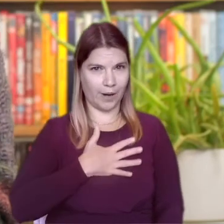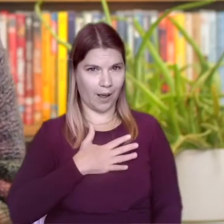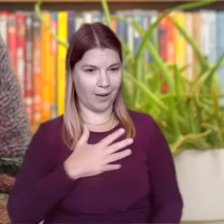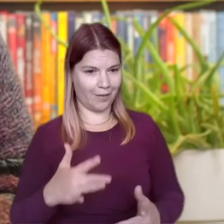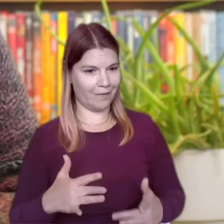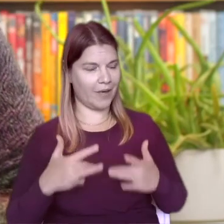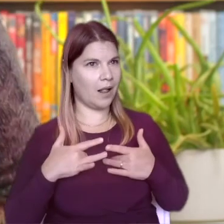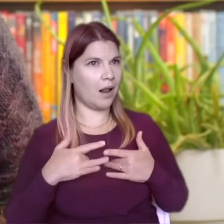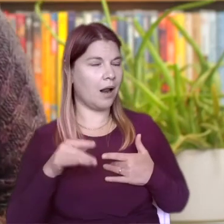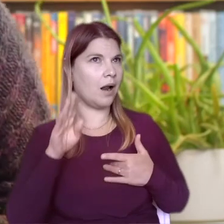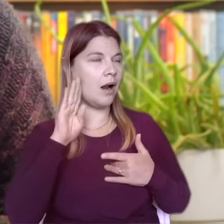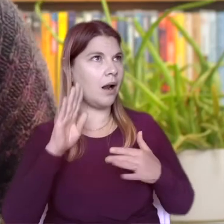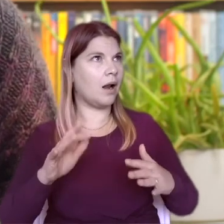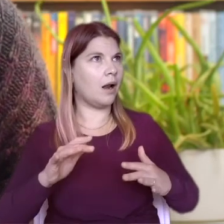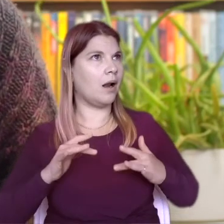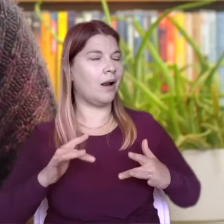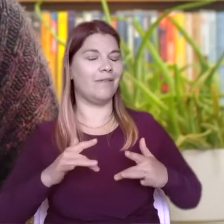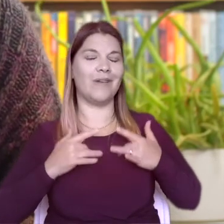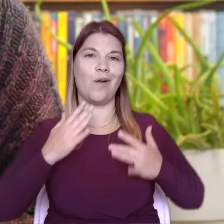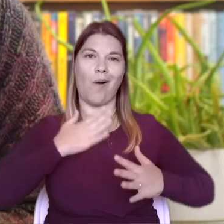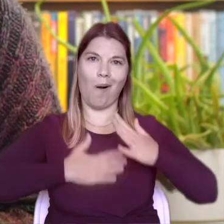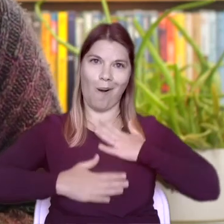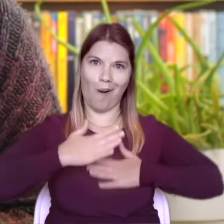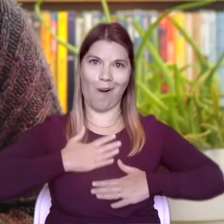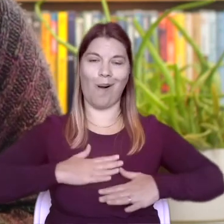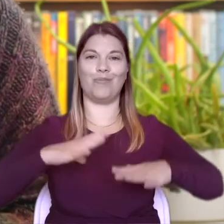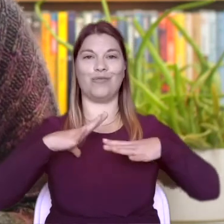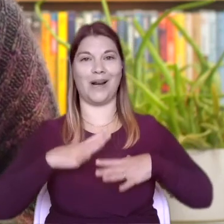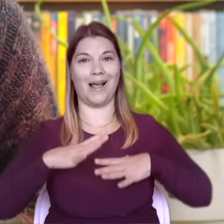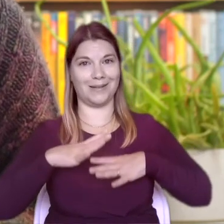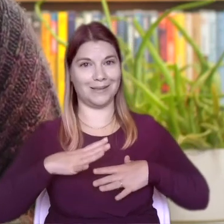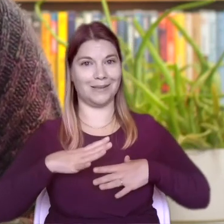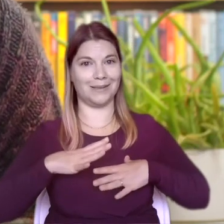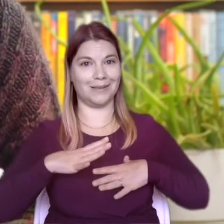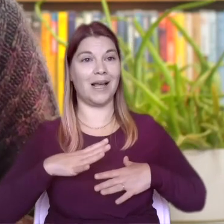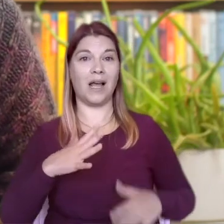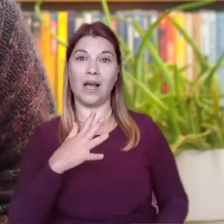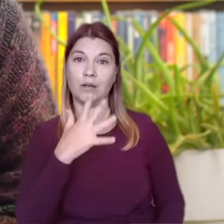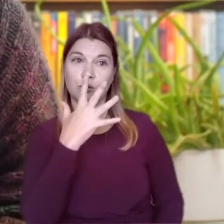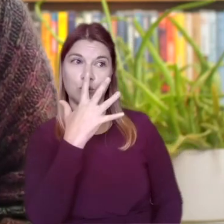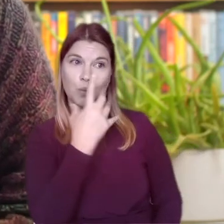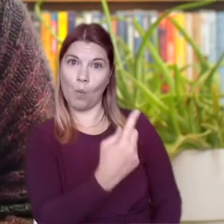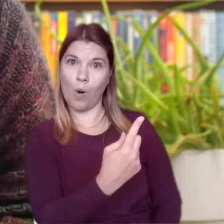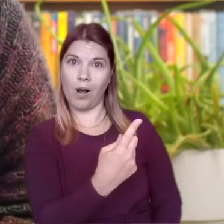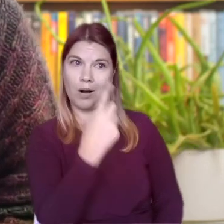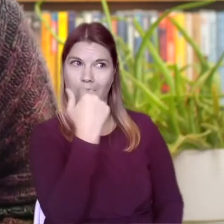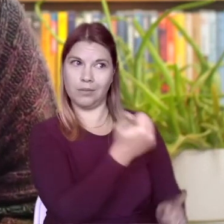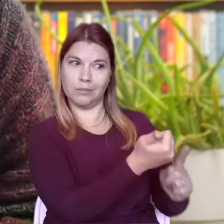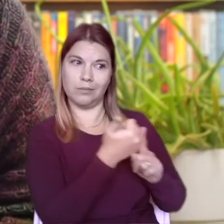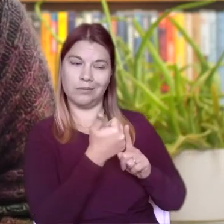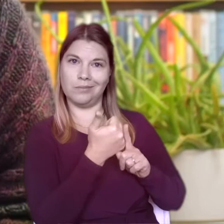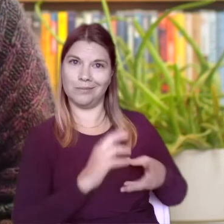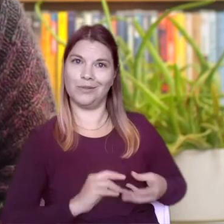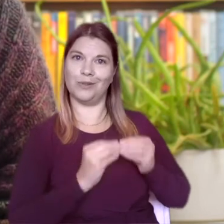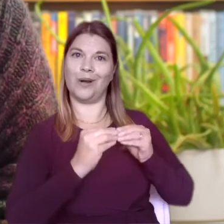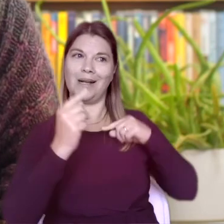then find ways to use them at home so someone can give you a sound bath, or even better, so you can give a sound bath to your friends and